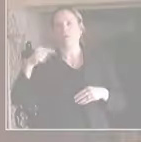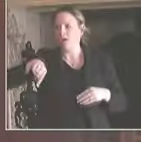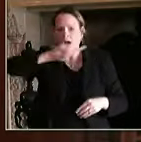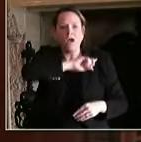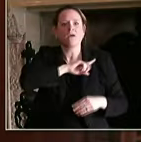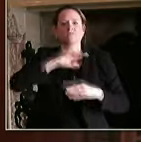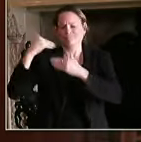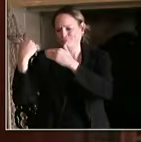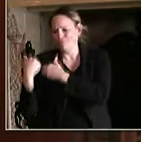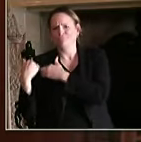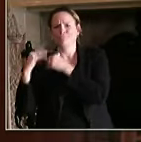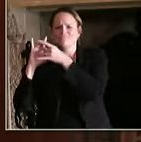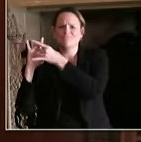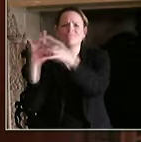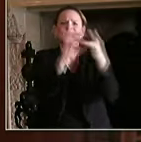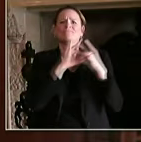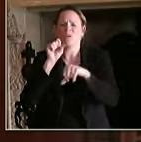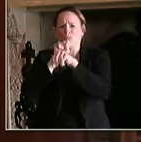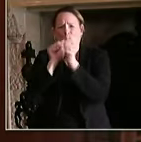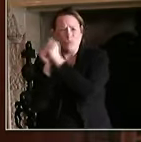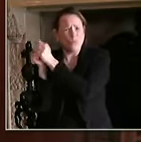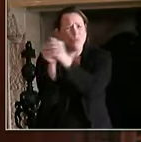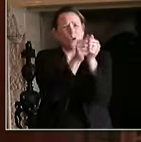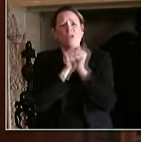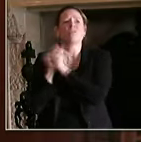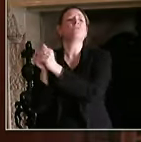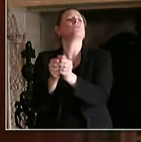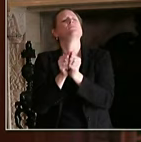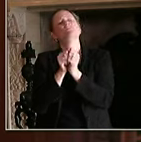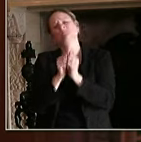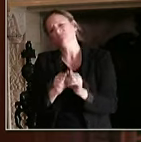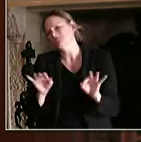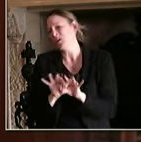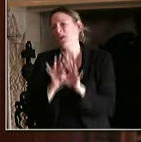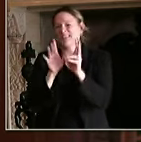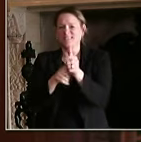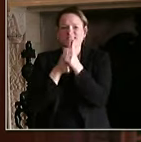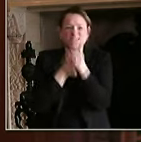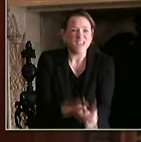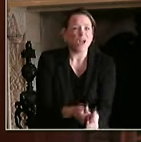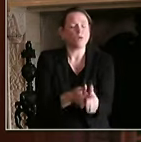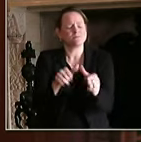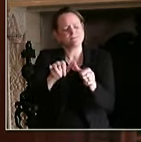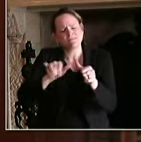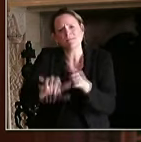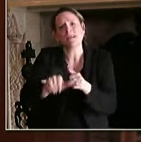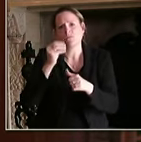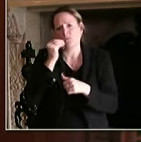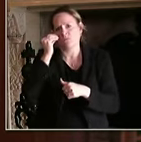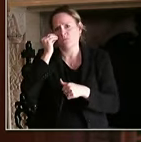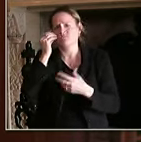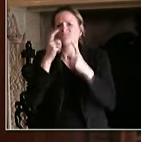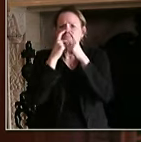And we need everyone to continue doing their part by staying safer at home whenever possible, practicing